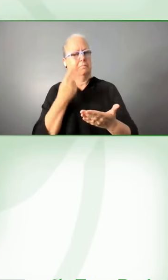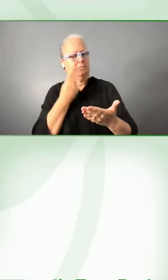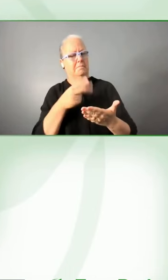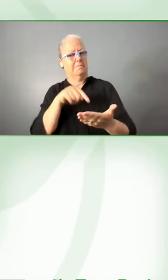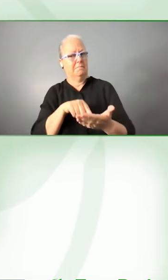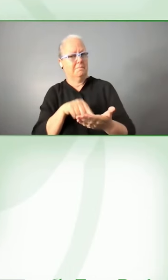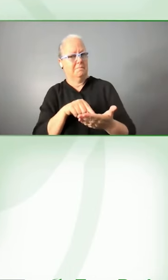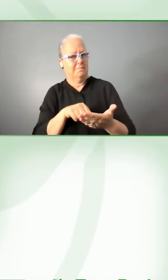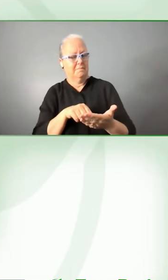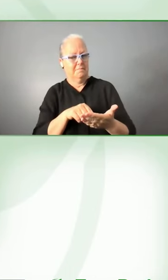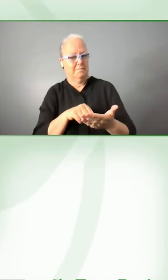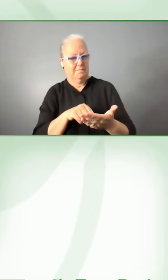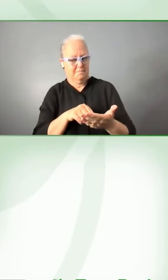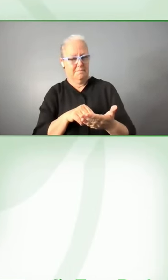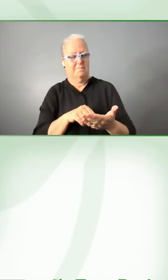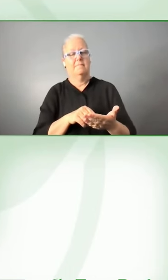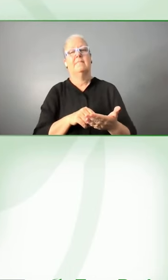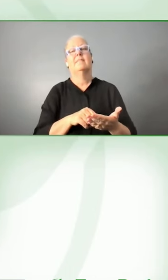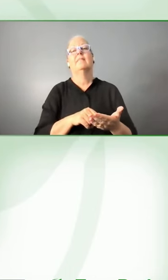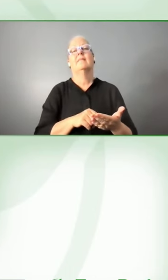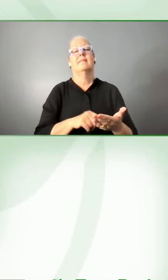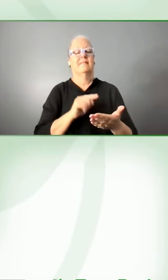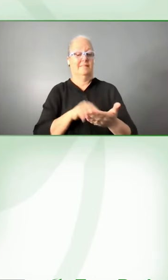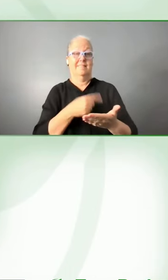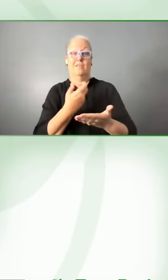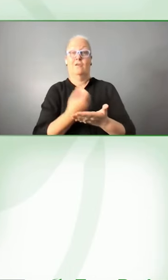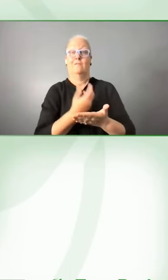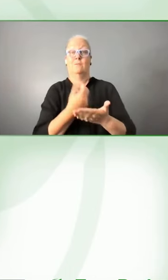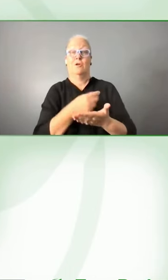there